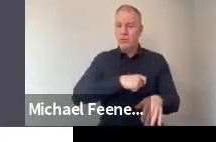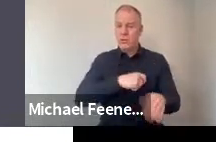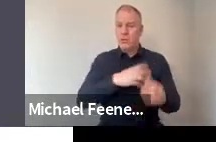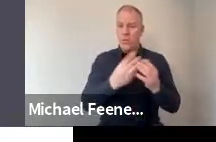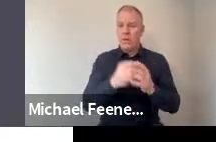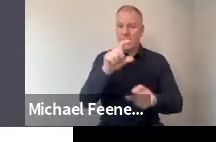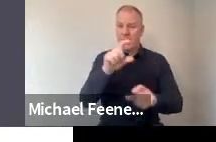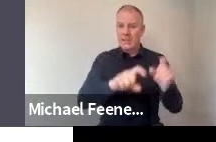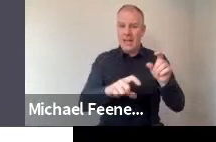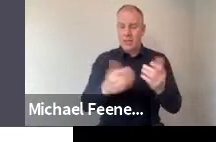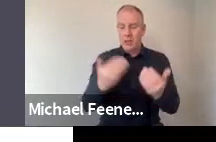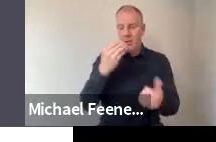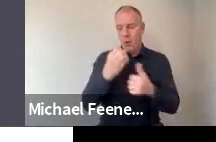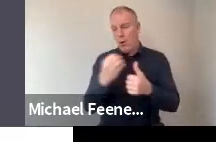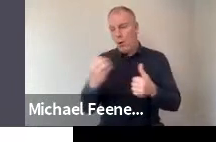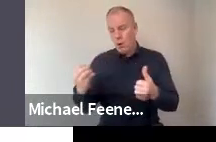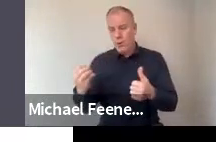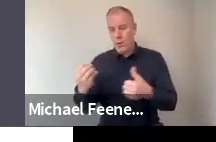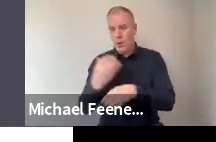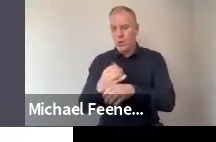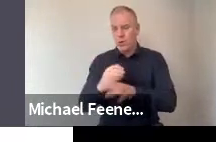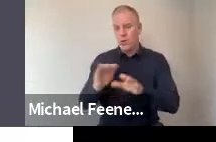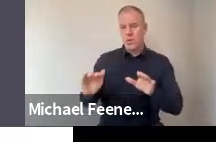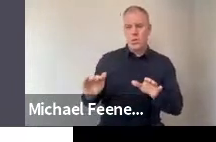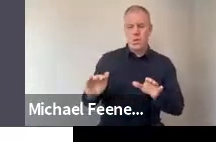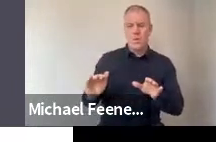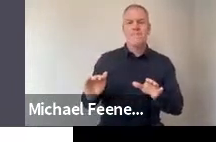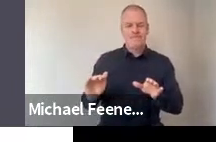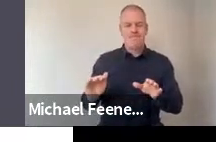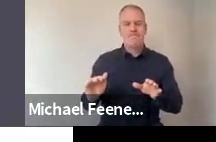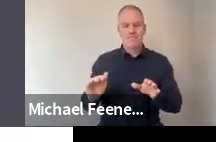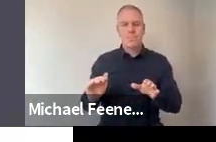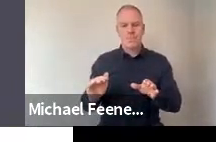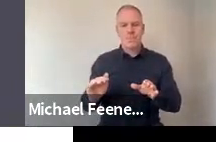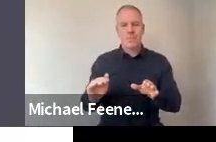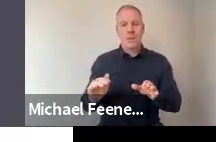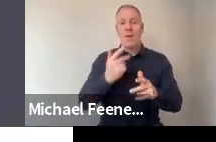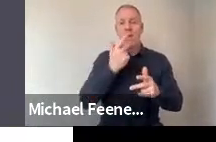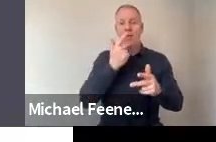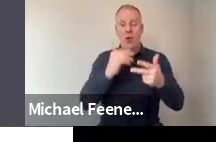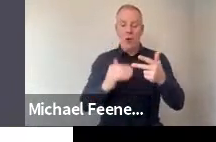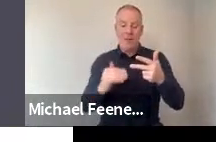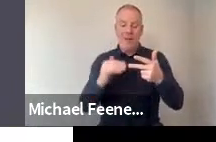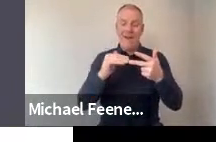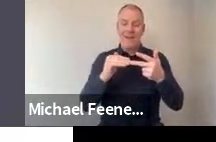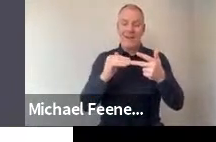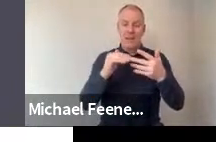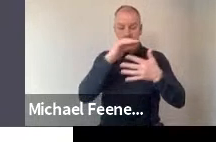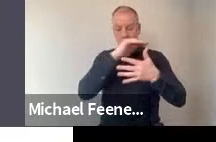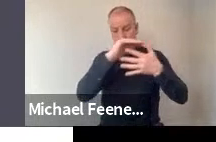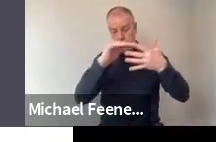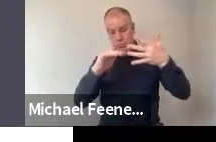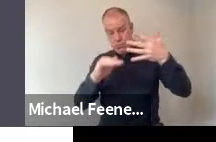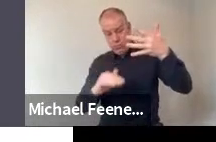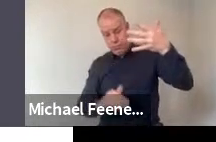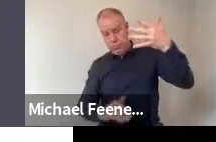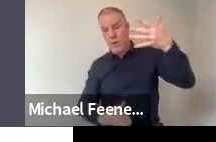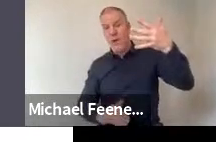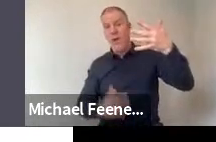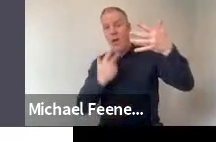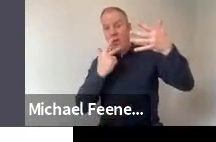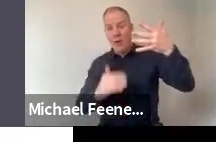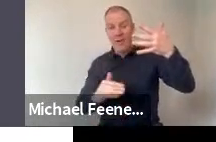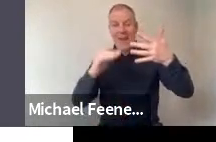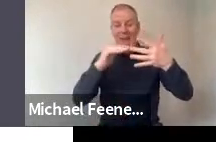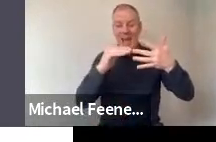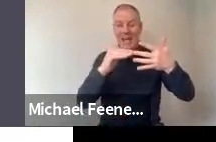to other small advanced economies. So it was the third highest level amongst a set of small advanced economies